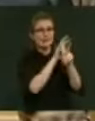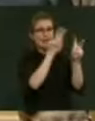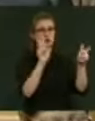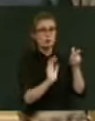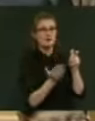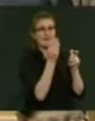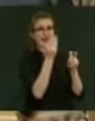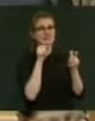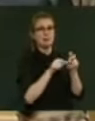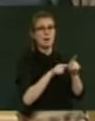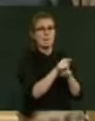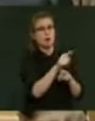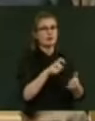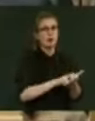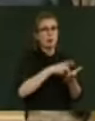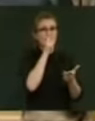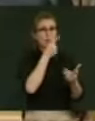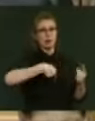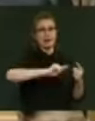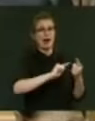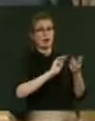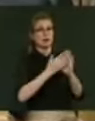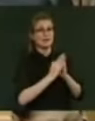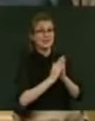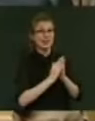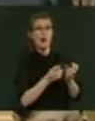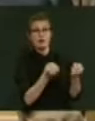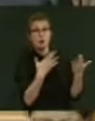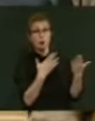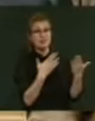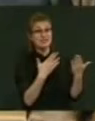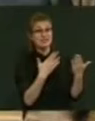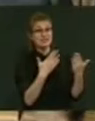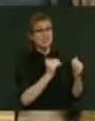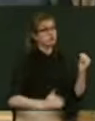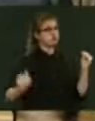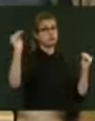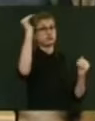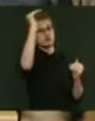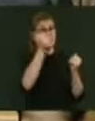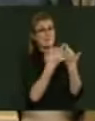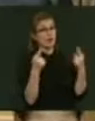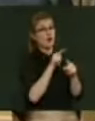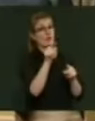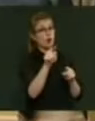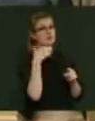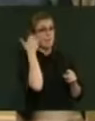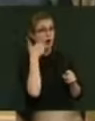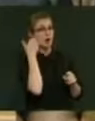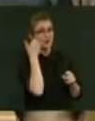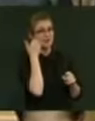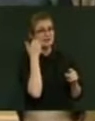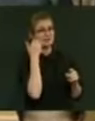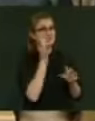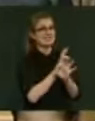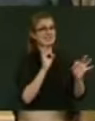which are a fair disproportionate number of Māori. Mr Speaker, I can say to you that the Māori Party is